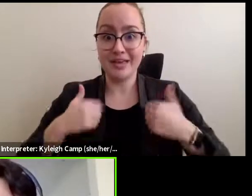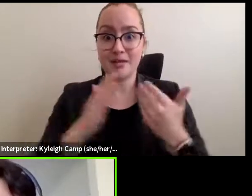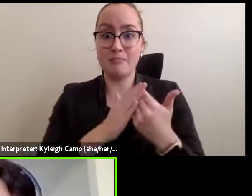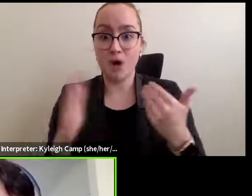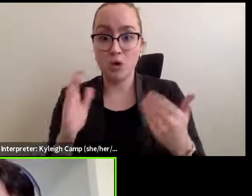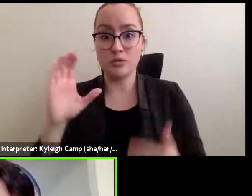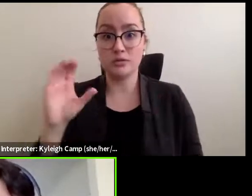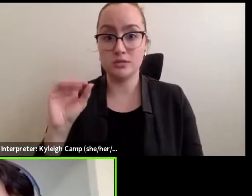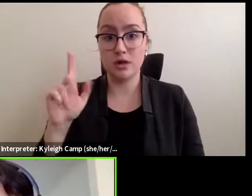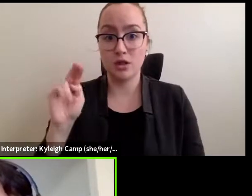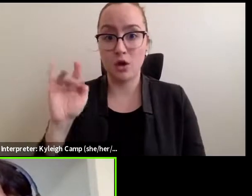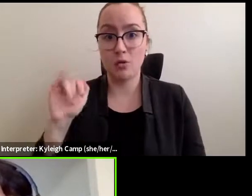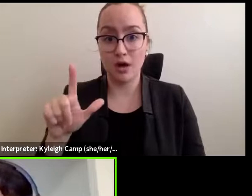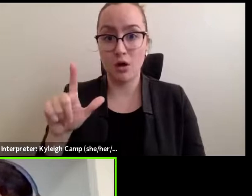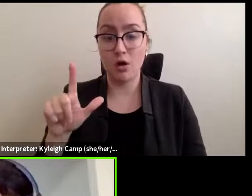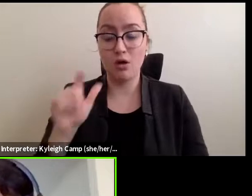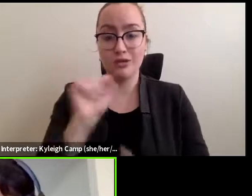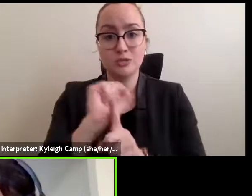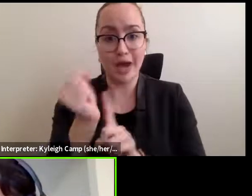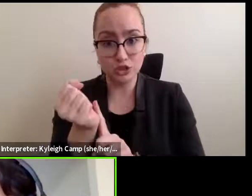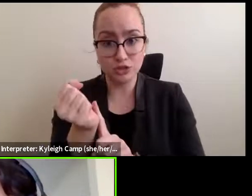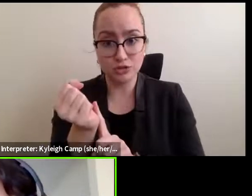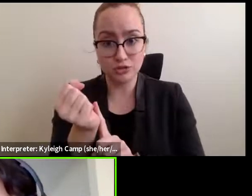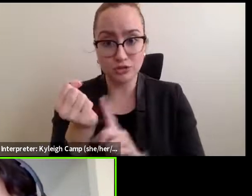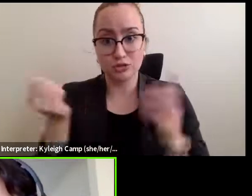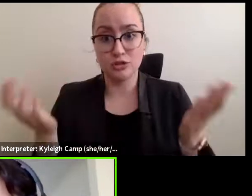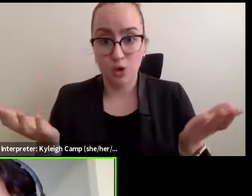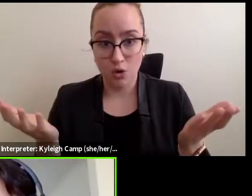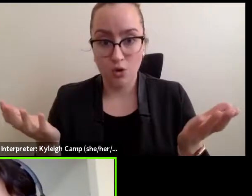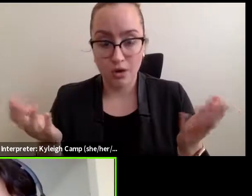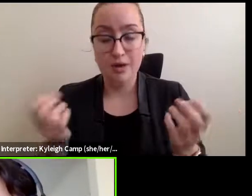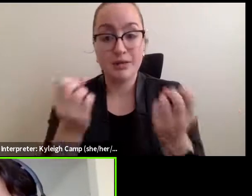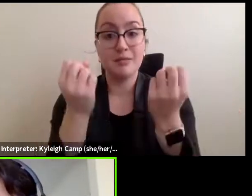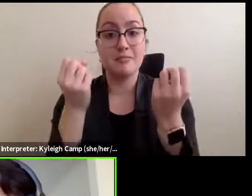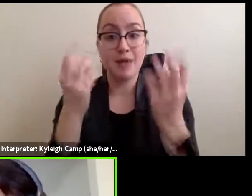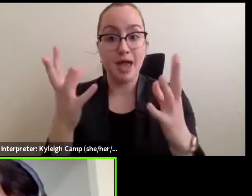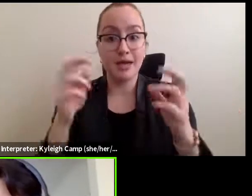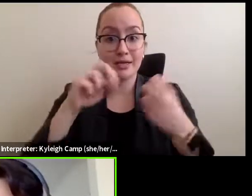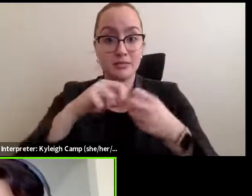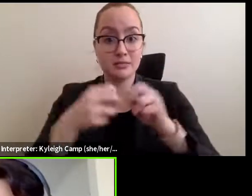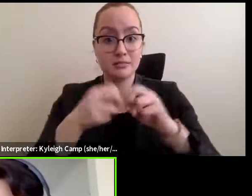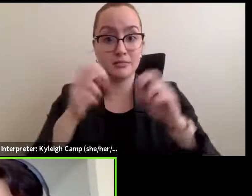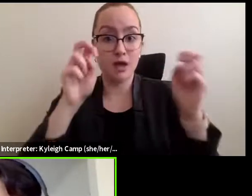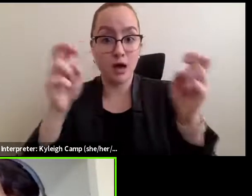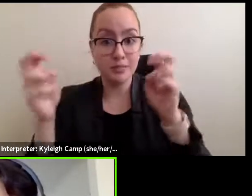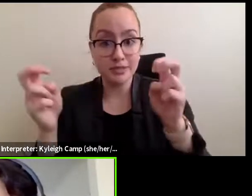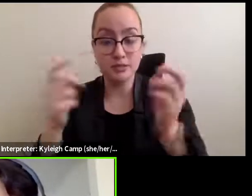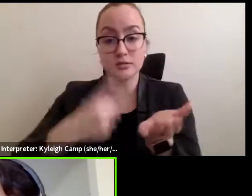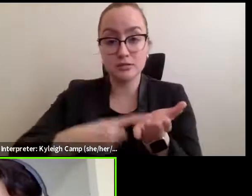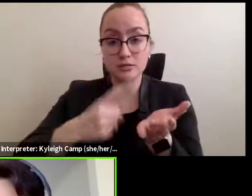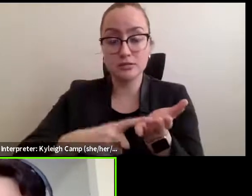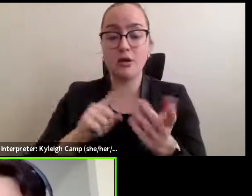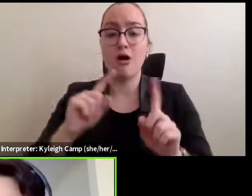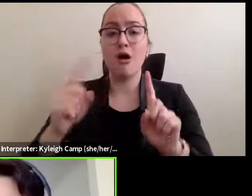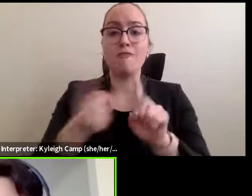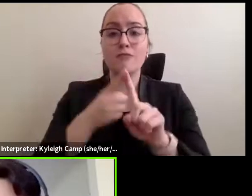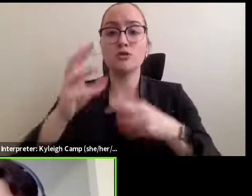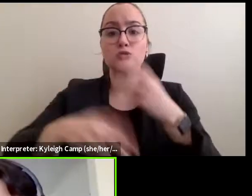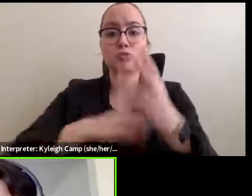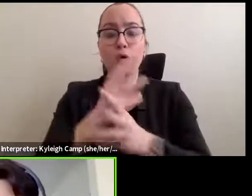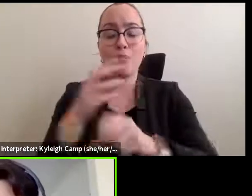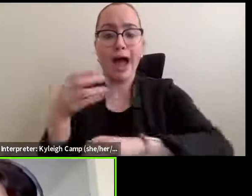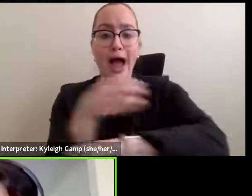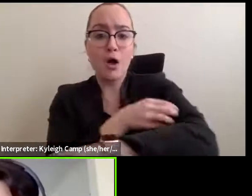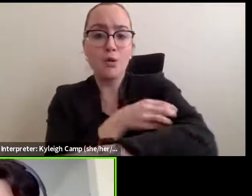a lot of the problems that we've spoken about are about, you know, first world powers, imperial European powers,